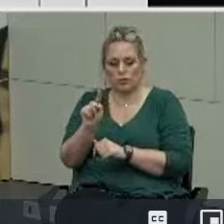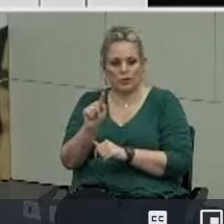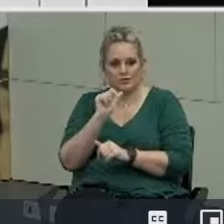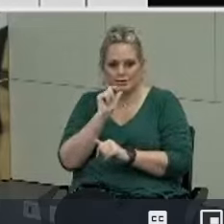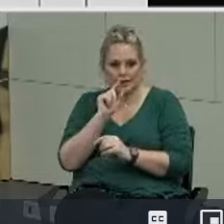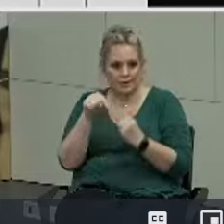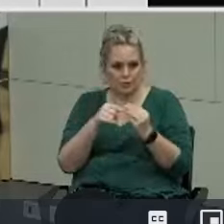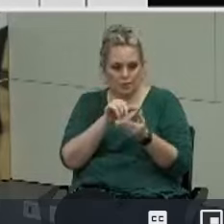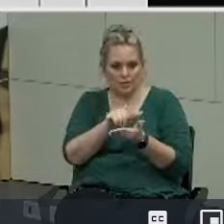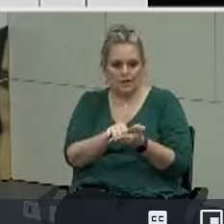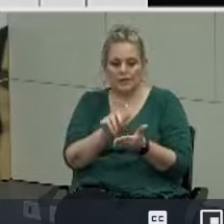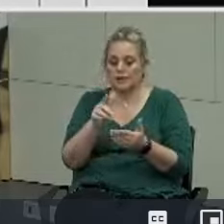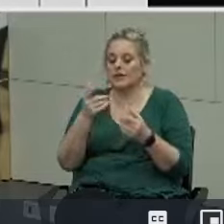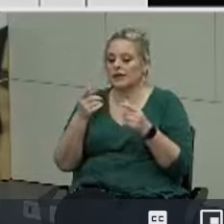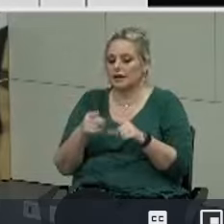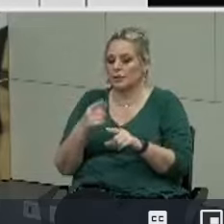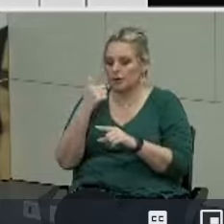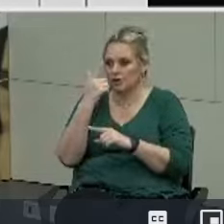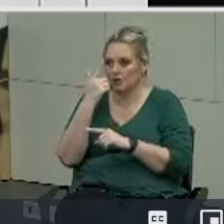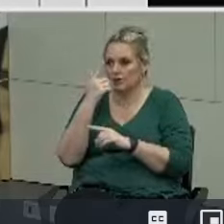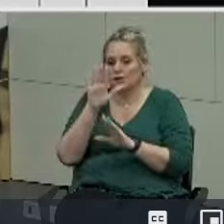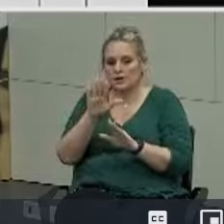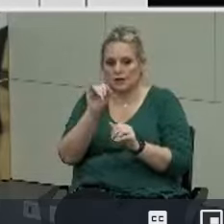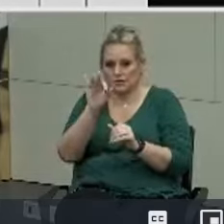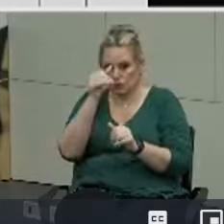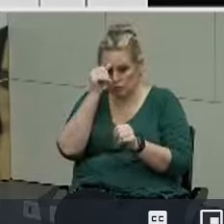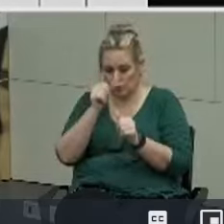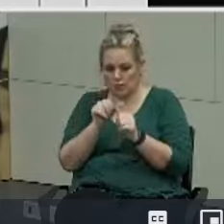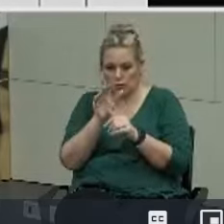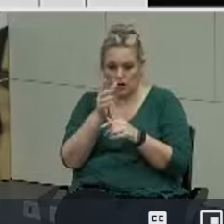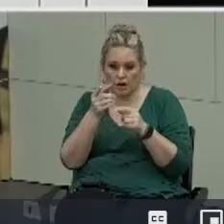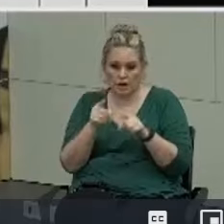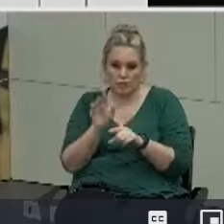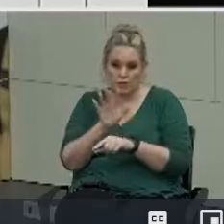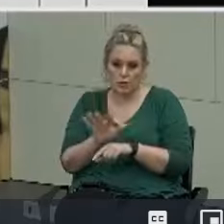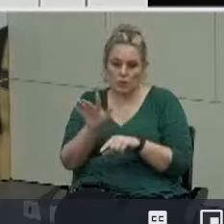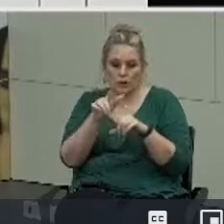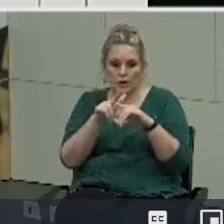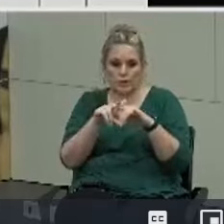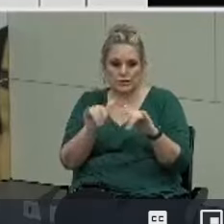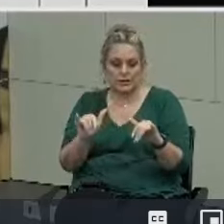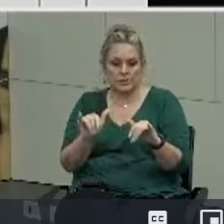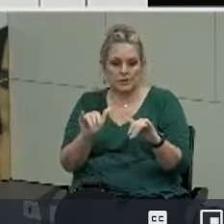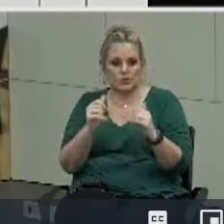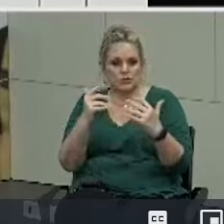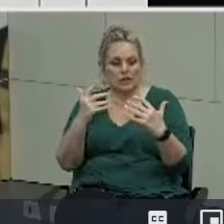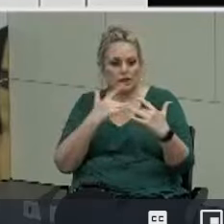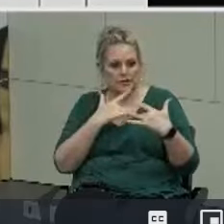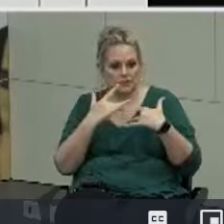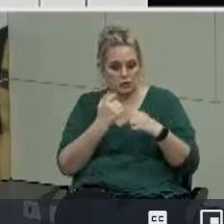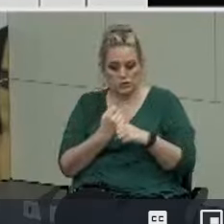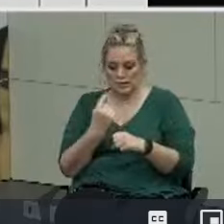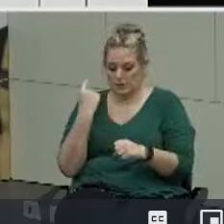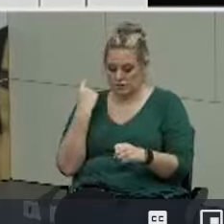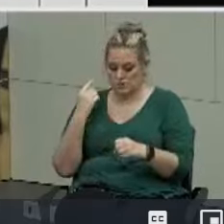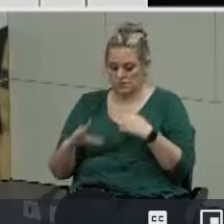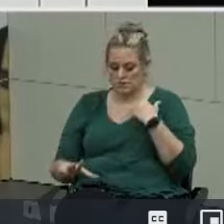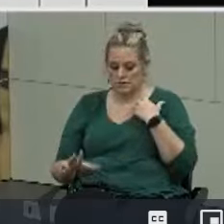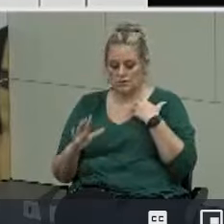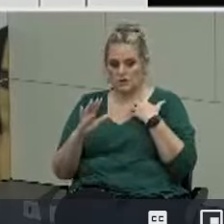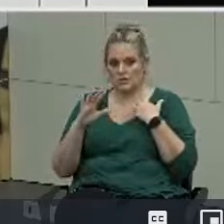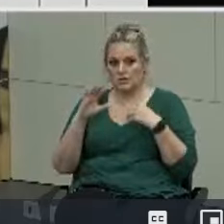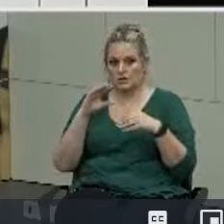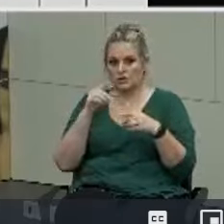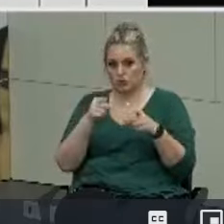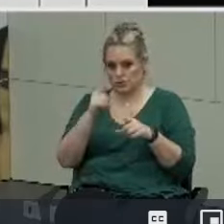came about if you will recall at the same about the same time there was a lot of concern a year ago uh in